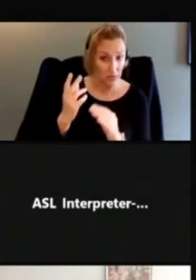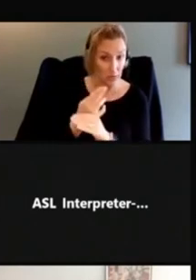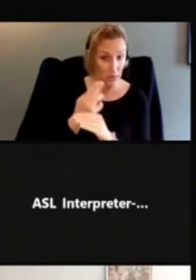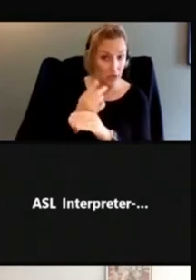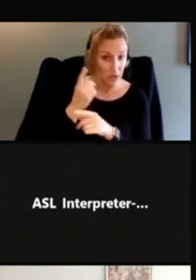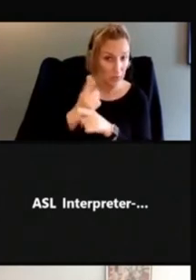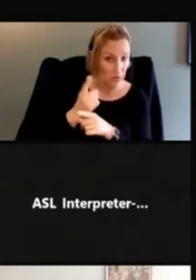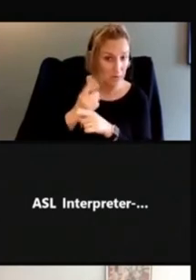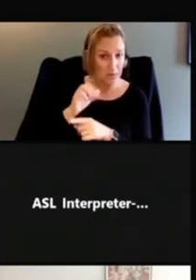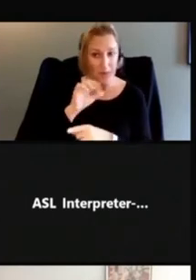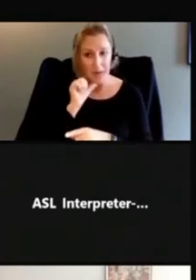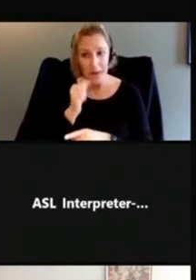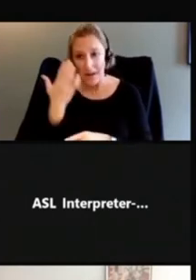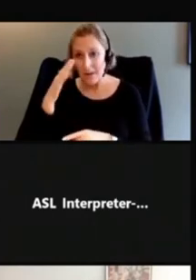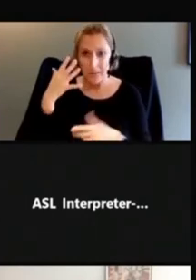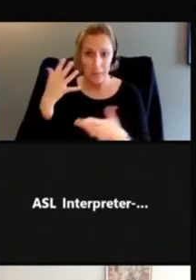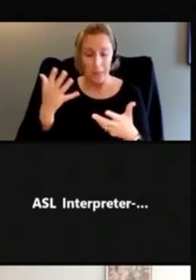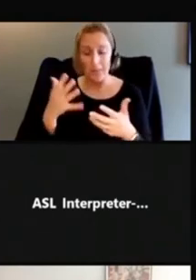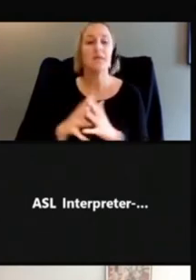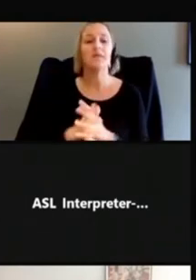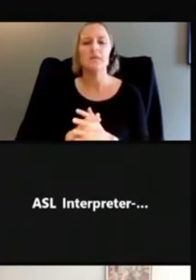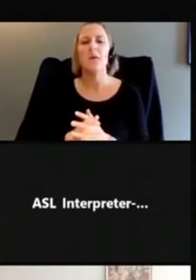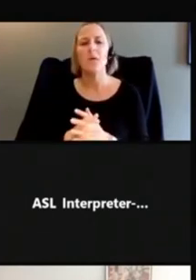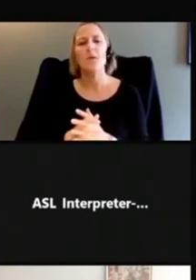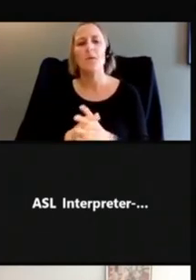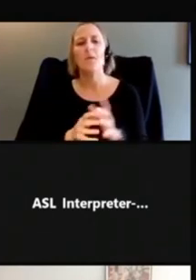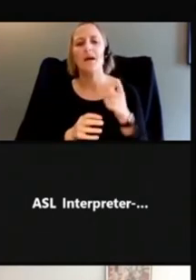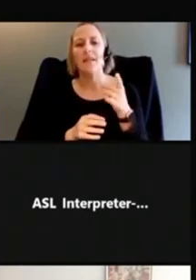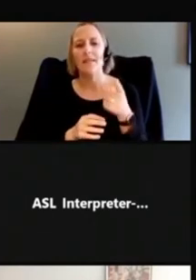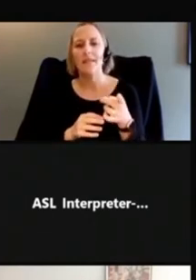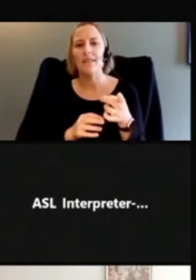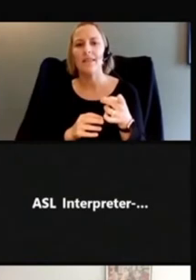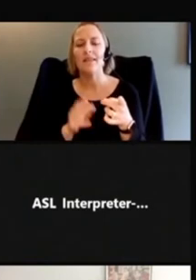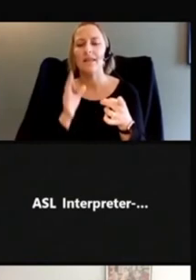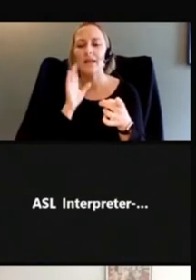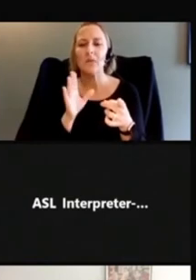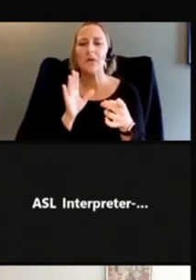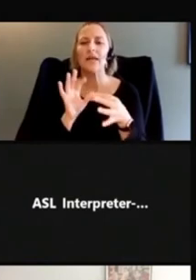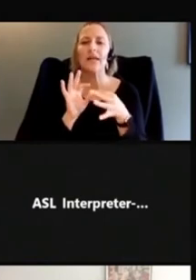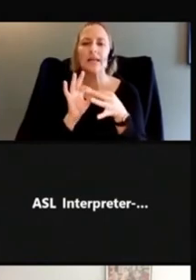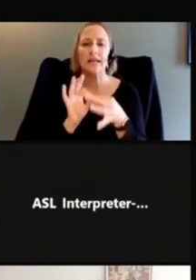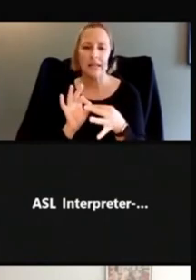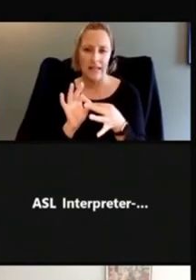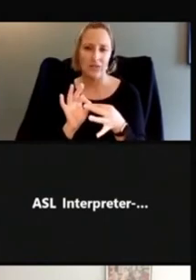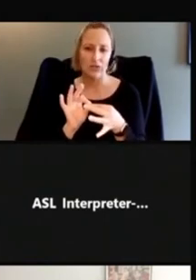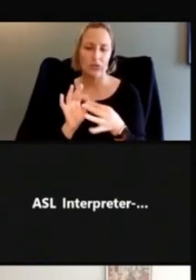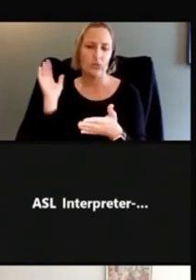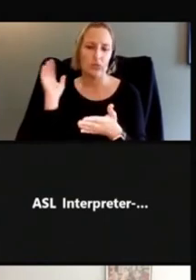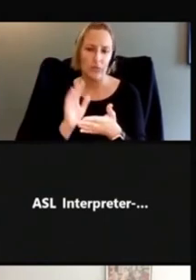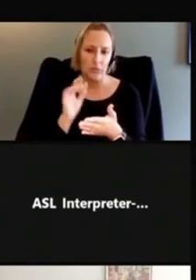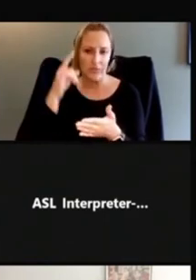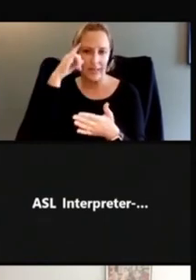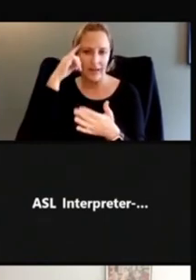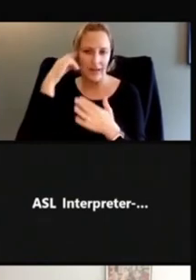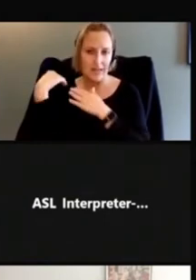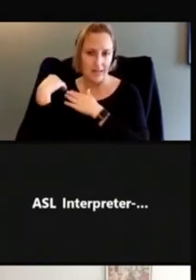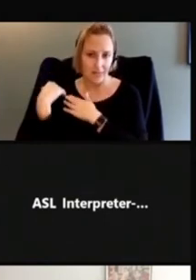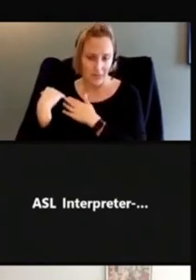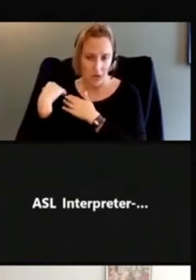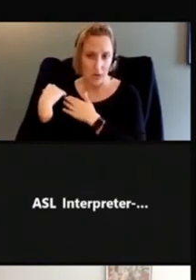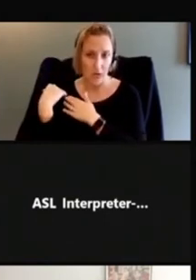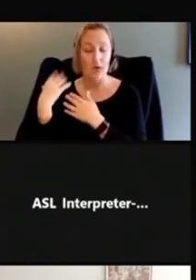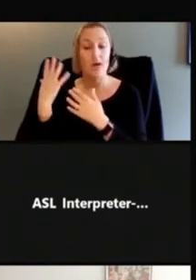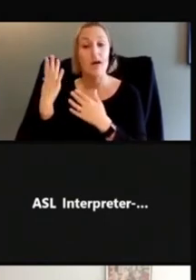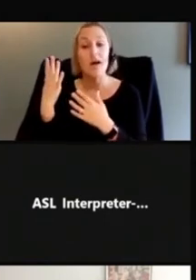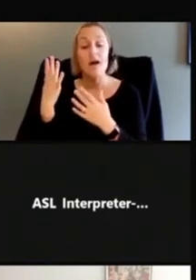I'm not sure. So this kind of also connects to that reducing of cognitive load by giving enough details.